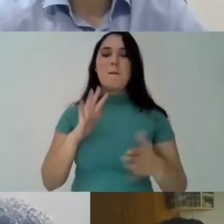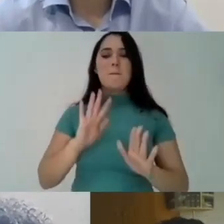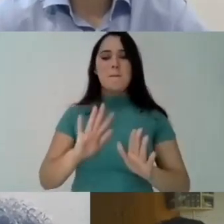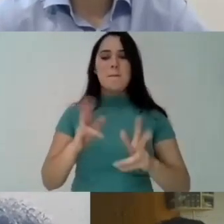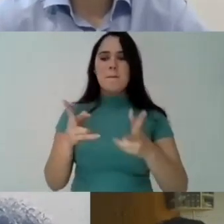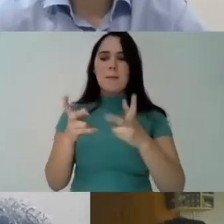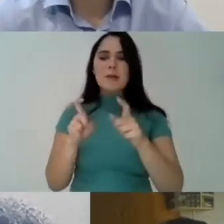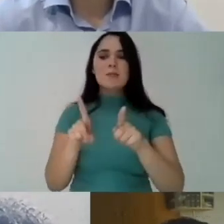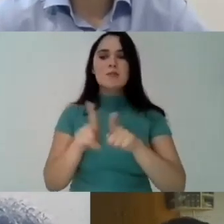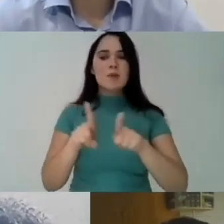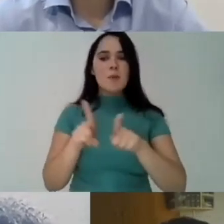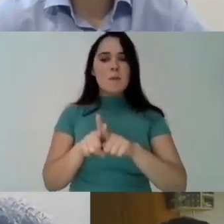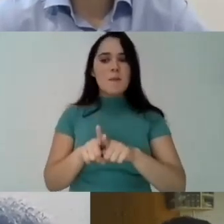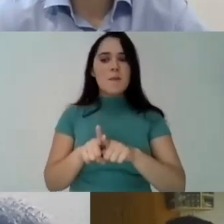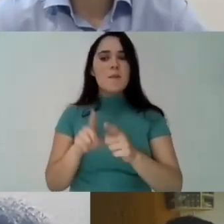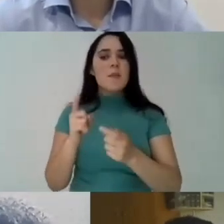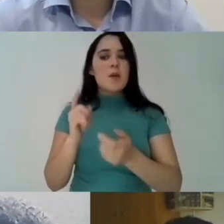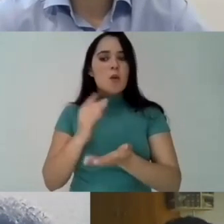important